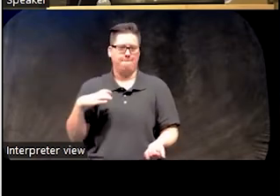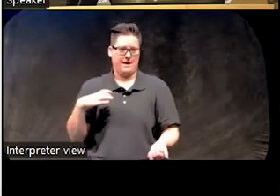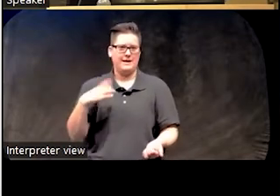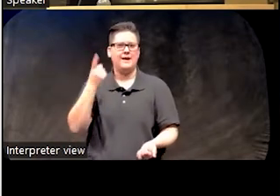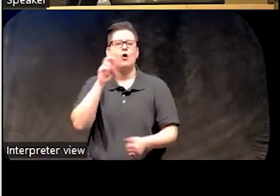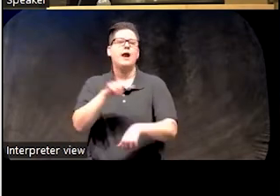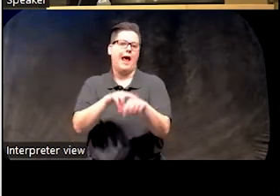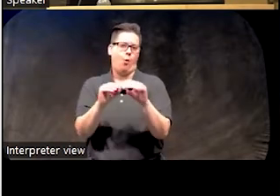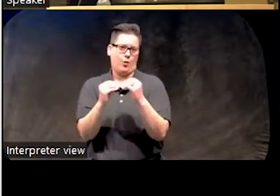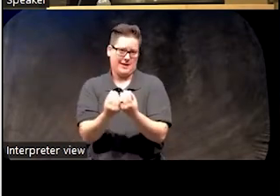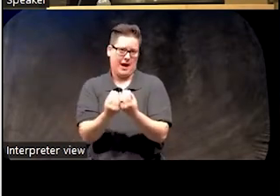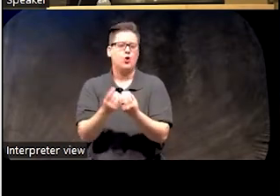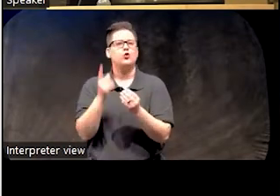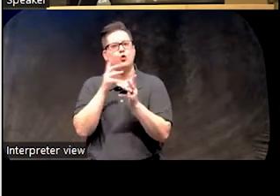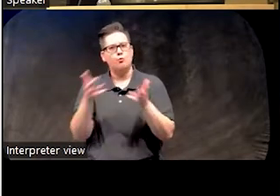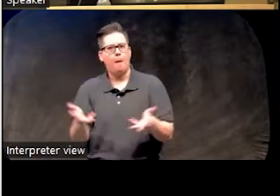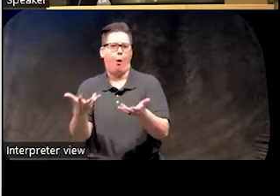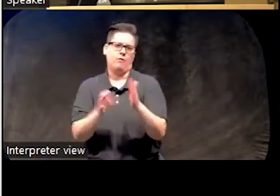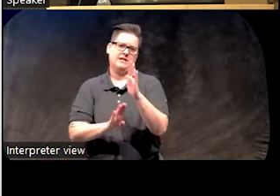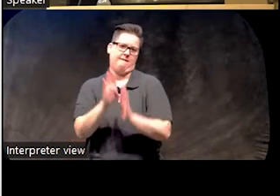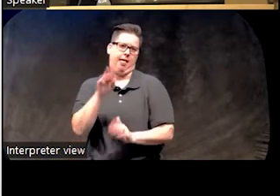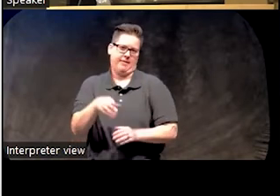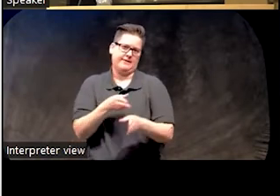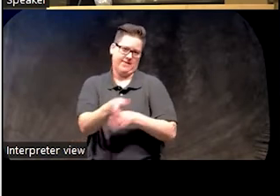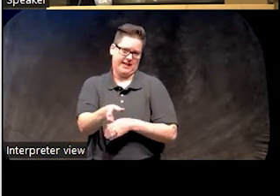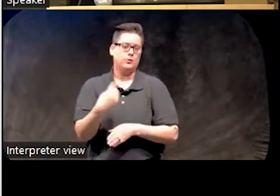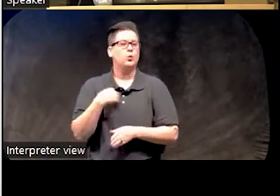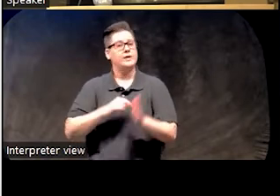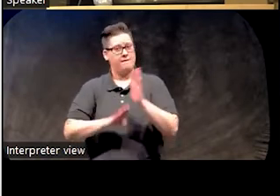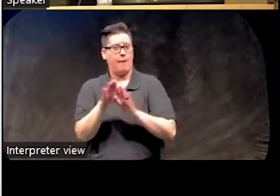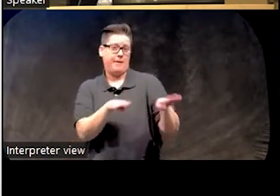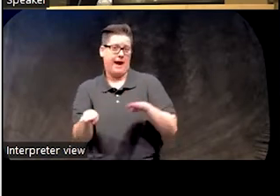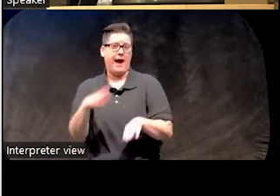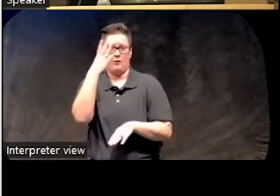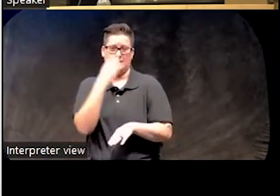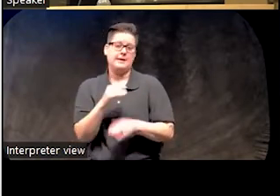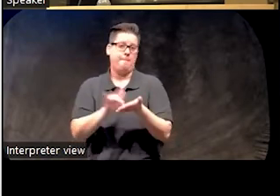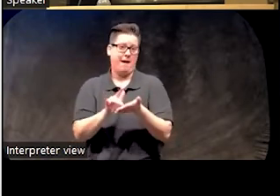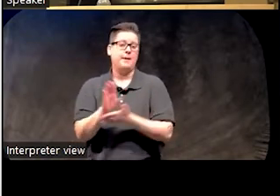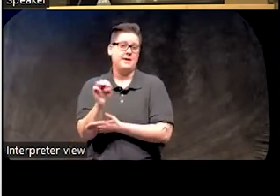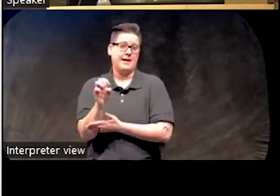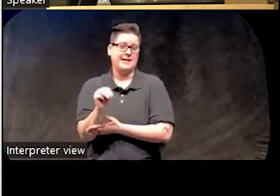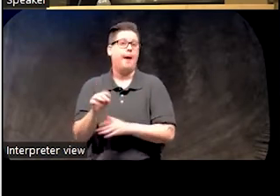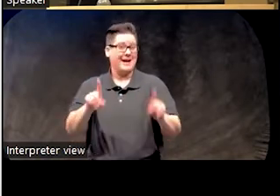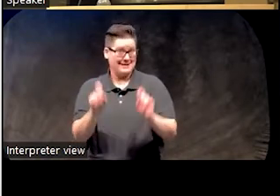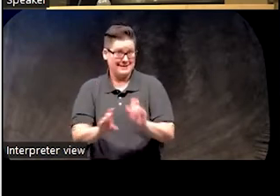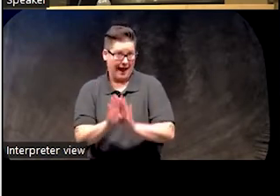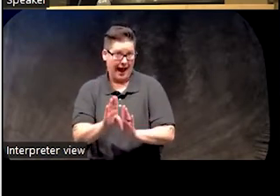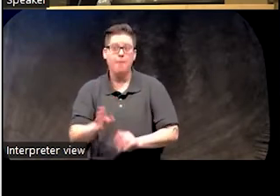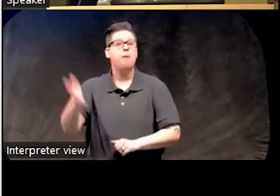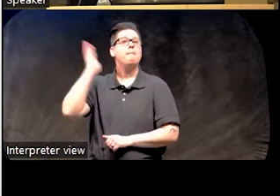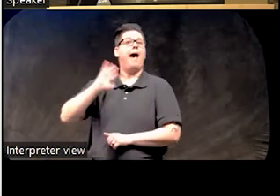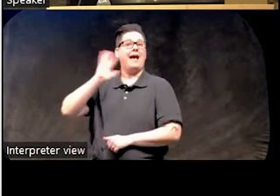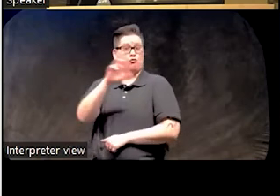national organization that further promoted the development of this field. We developed a behavioral sleep medicine exam at one time in